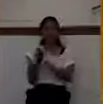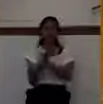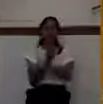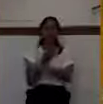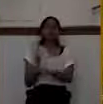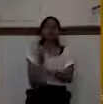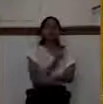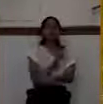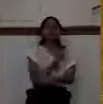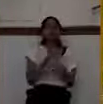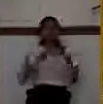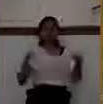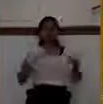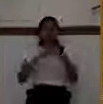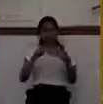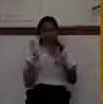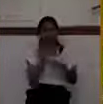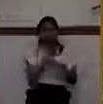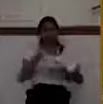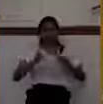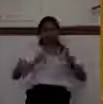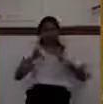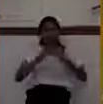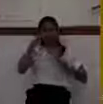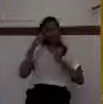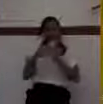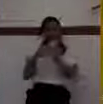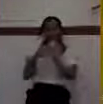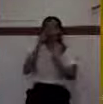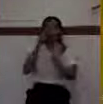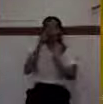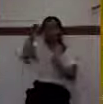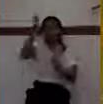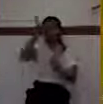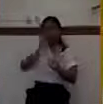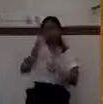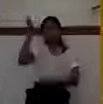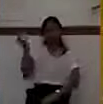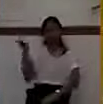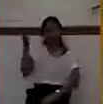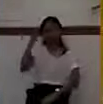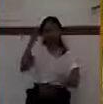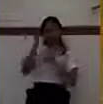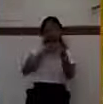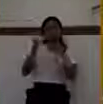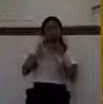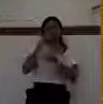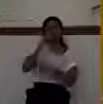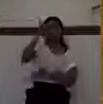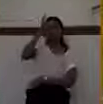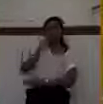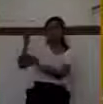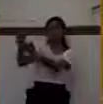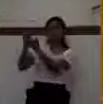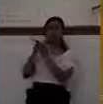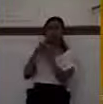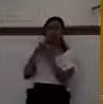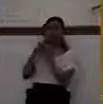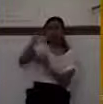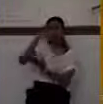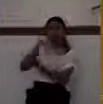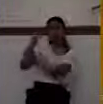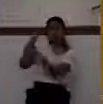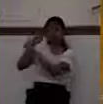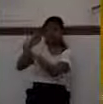emotion to reveal God to us. So is God jealous? Yes.